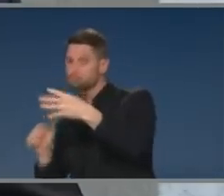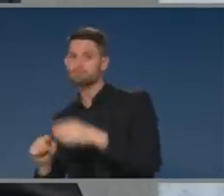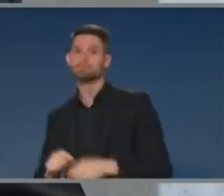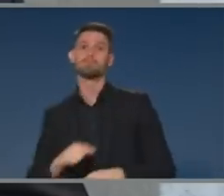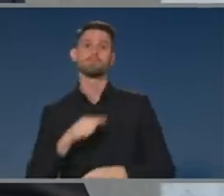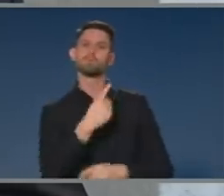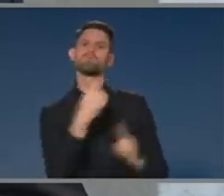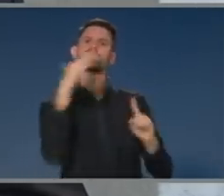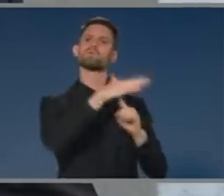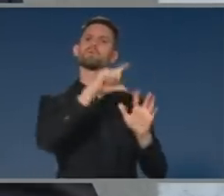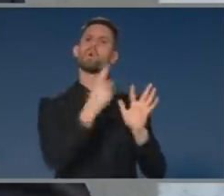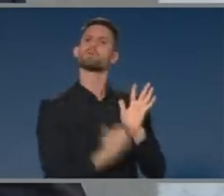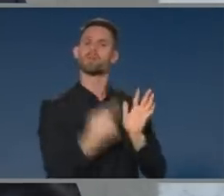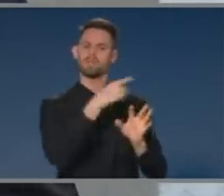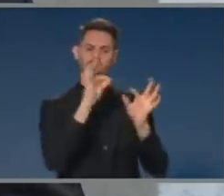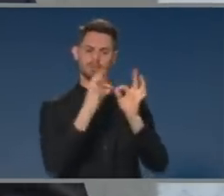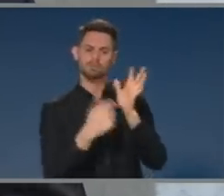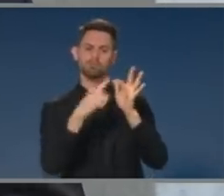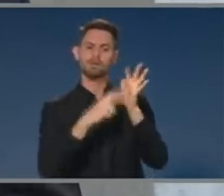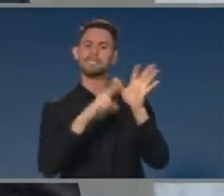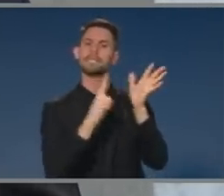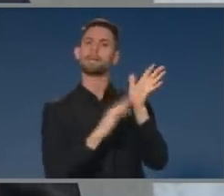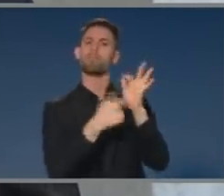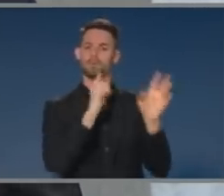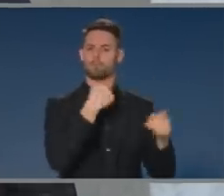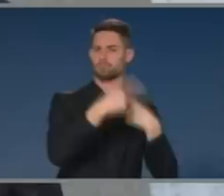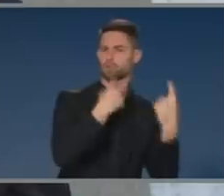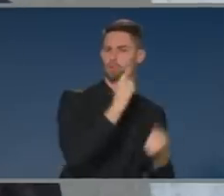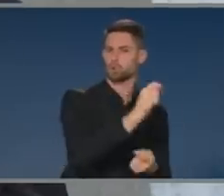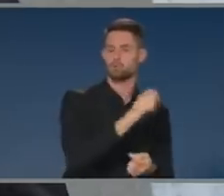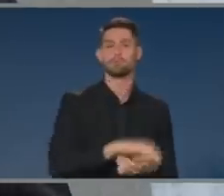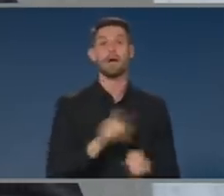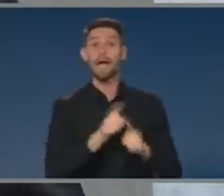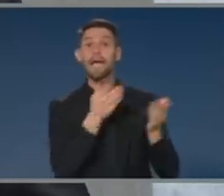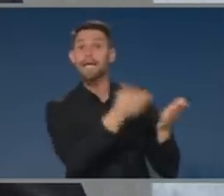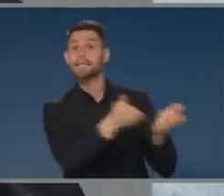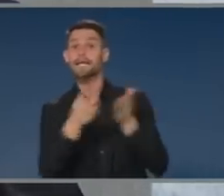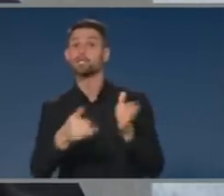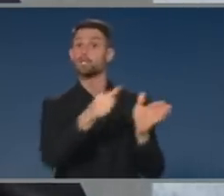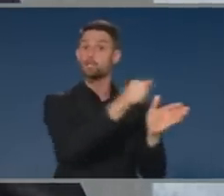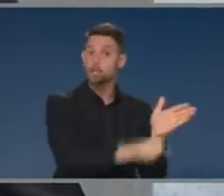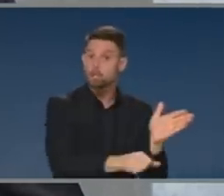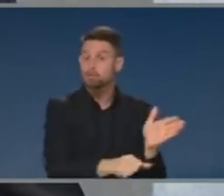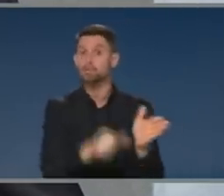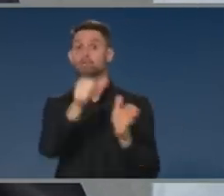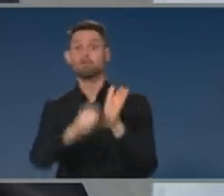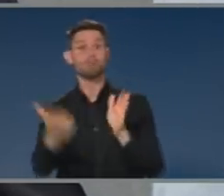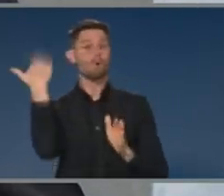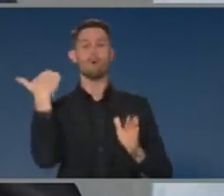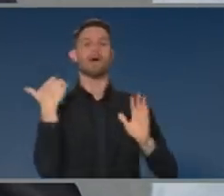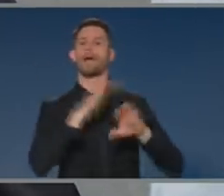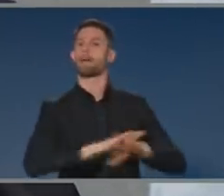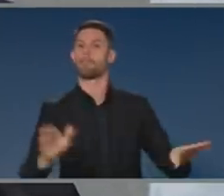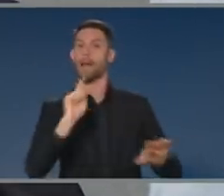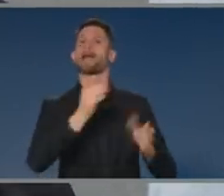for you. The reopening of elective surgery. The boom is going up on elective surgery